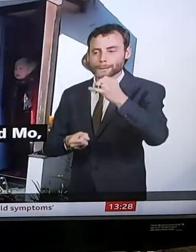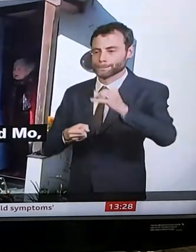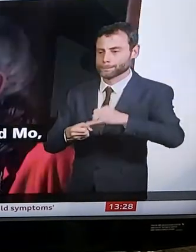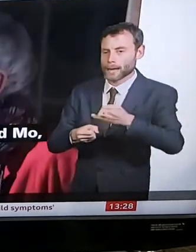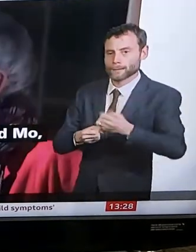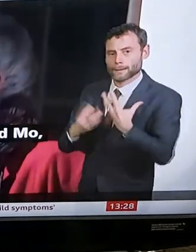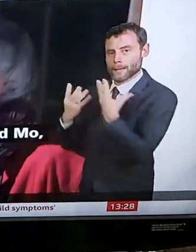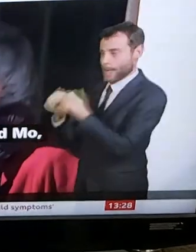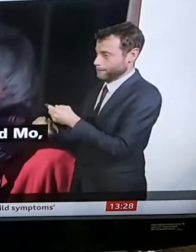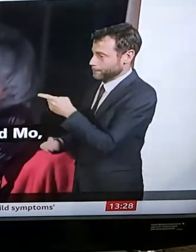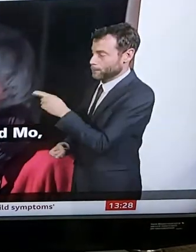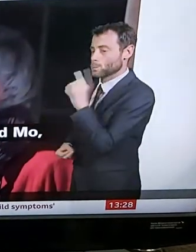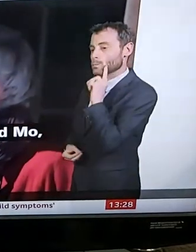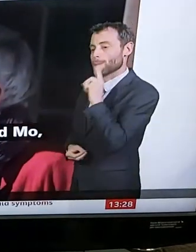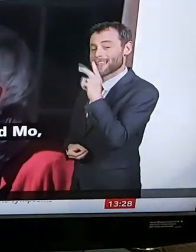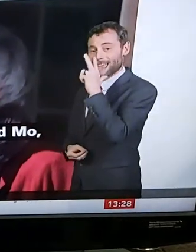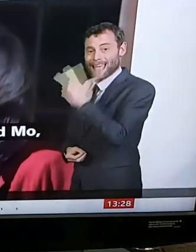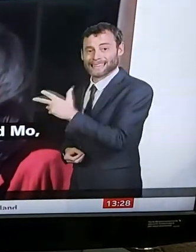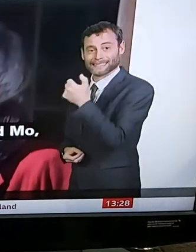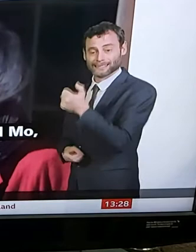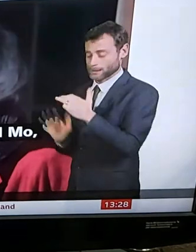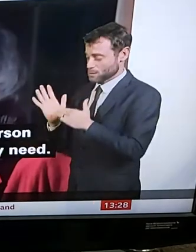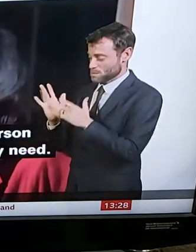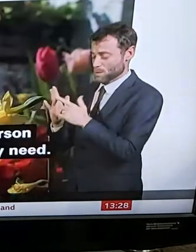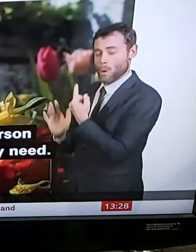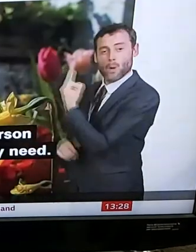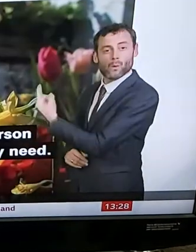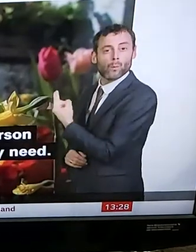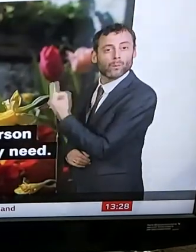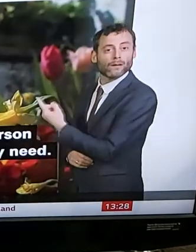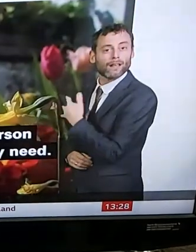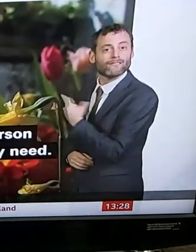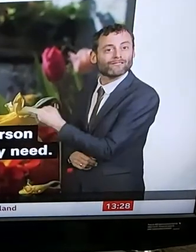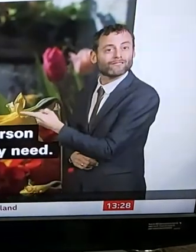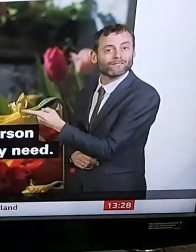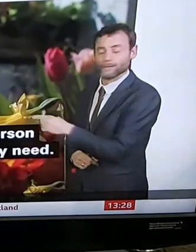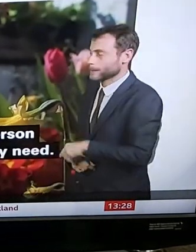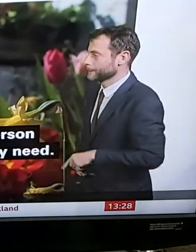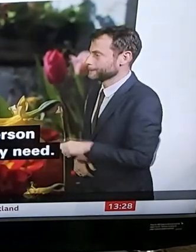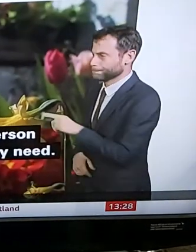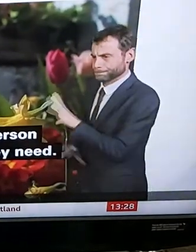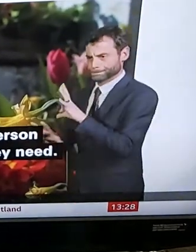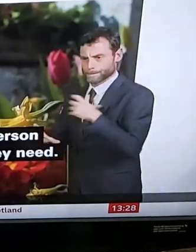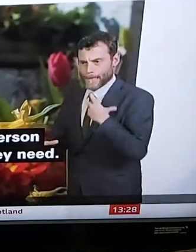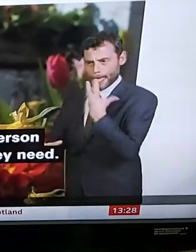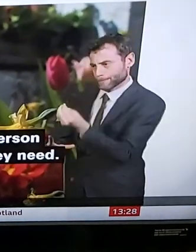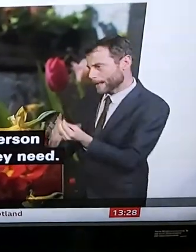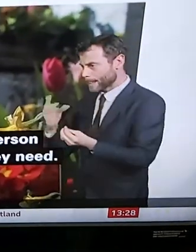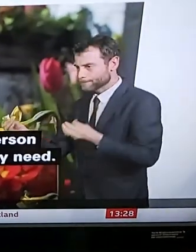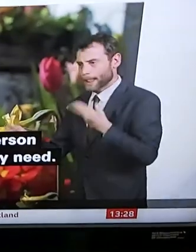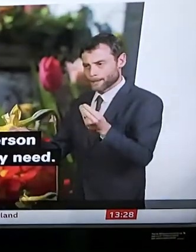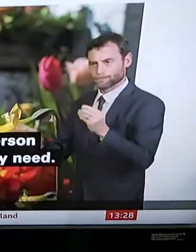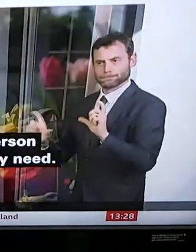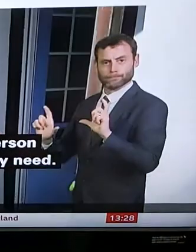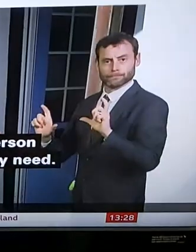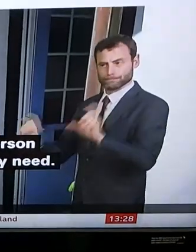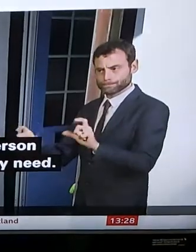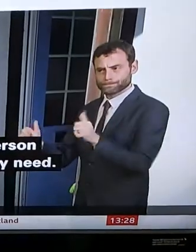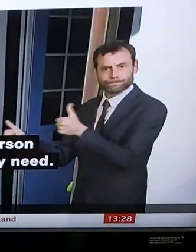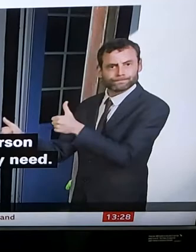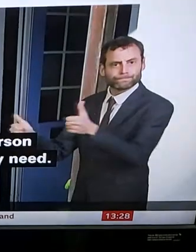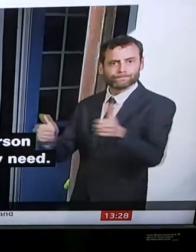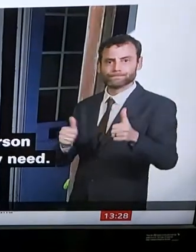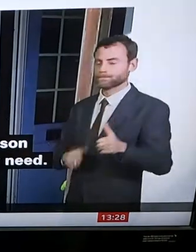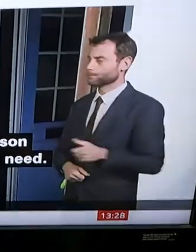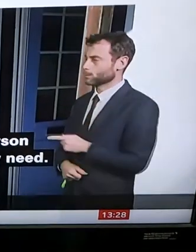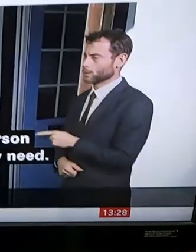86-year-old Moe, who lives alone. It's hoped every single person will now get the help they need. I don't know what